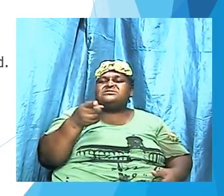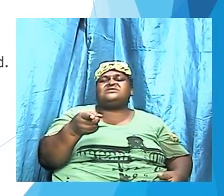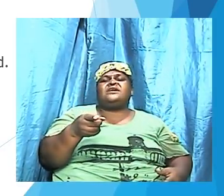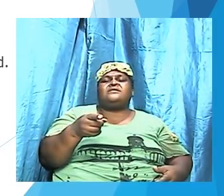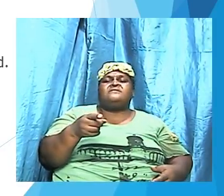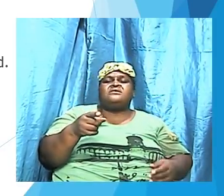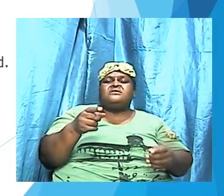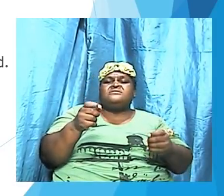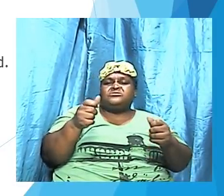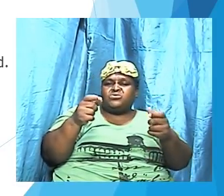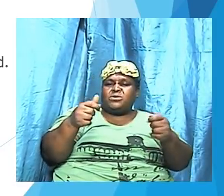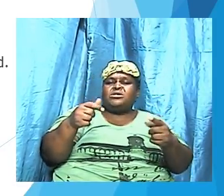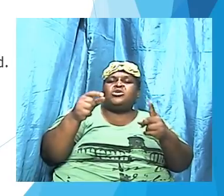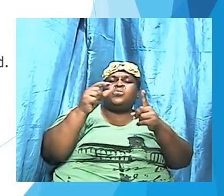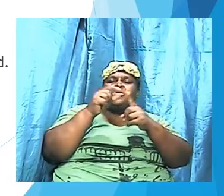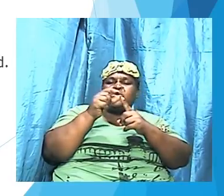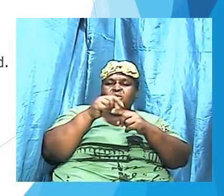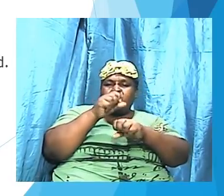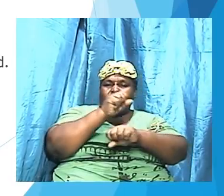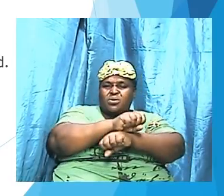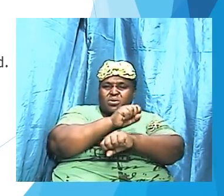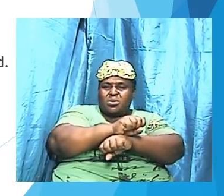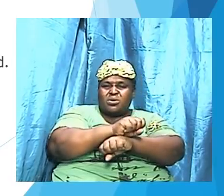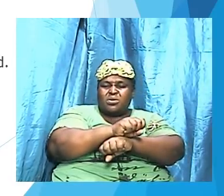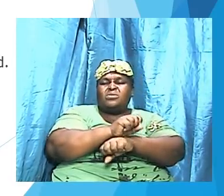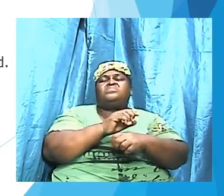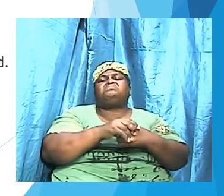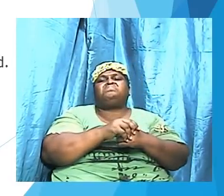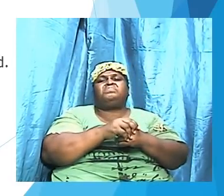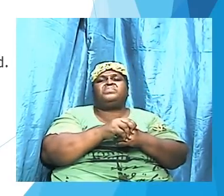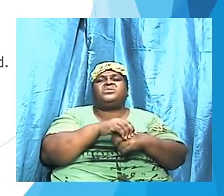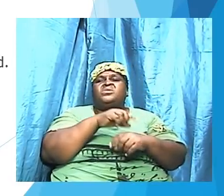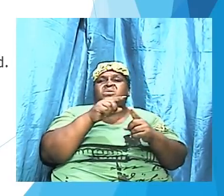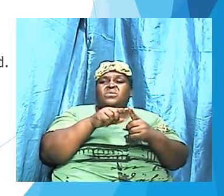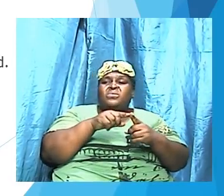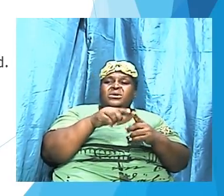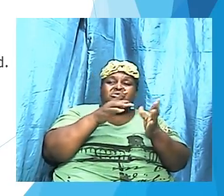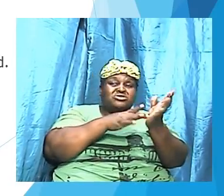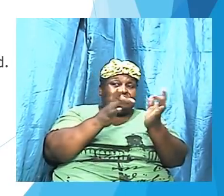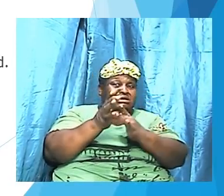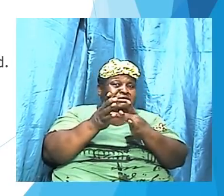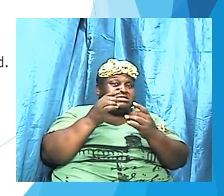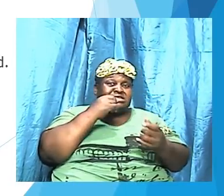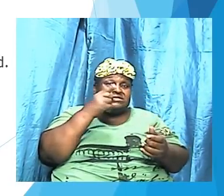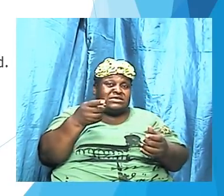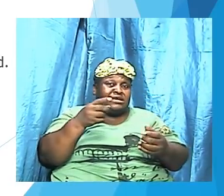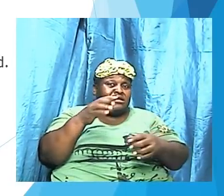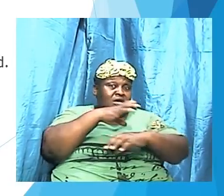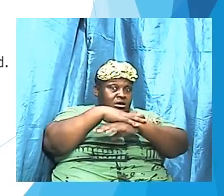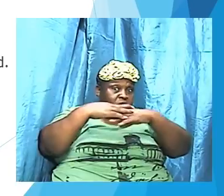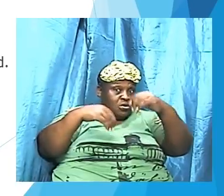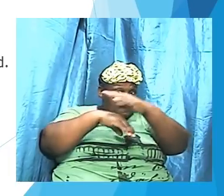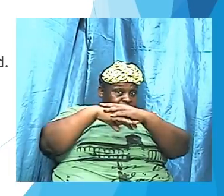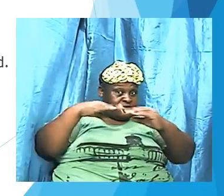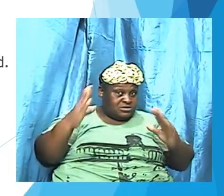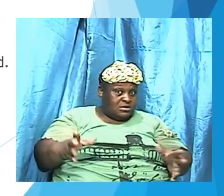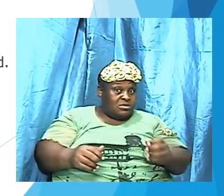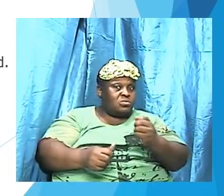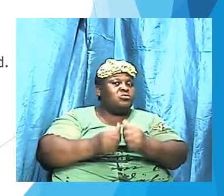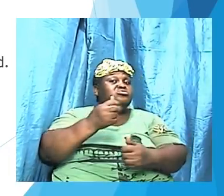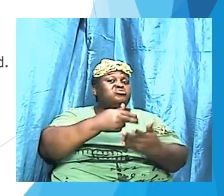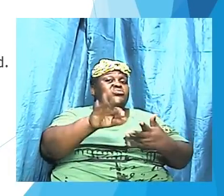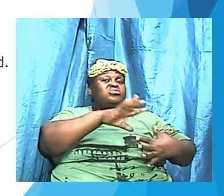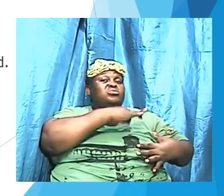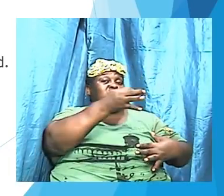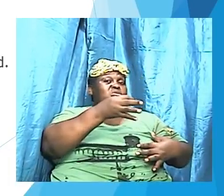St. John chapter 14 and verse 26, when he said, But the Comforter, which is the Holy Ghost,